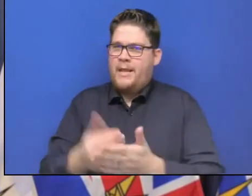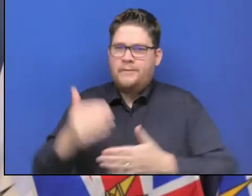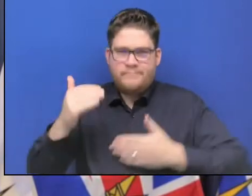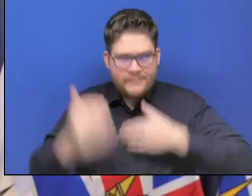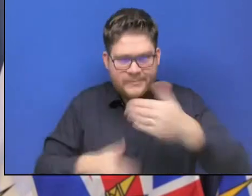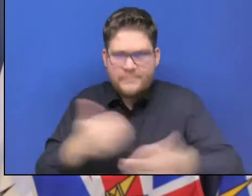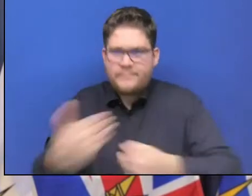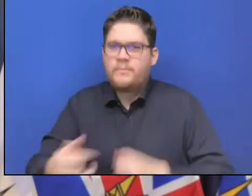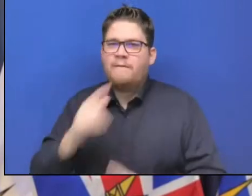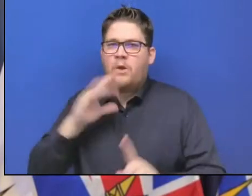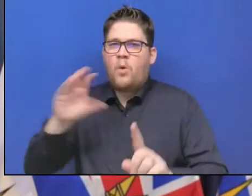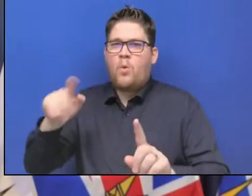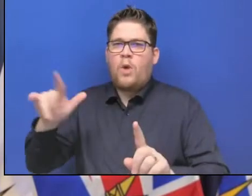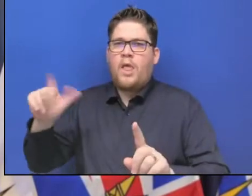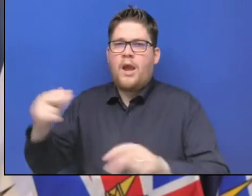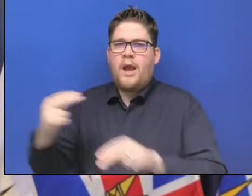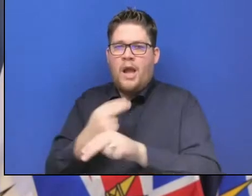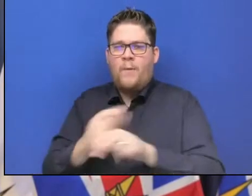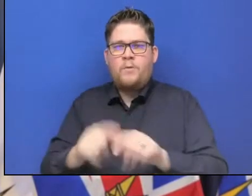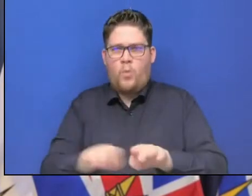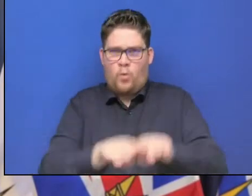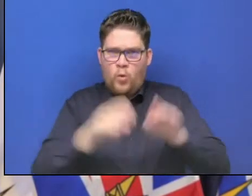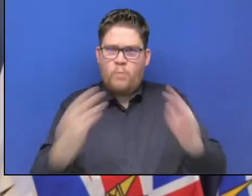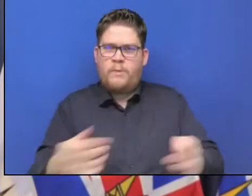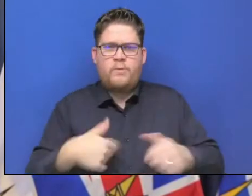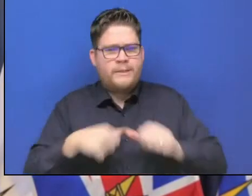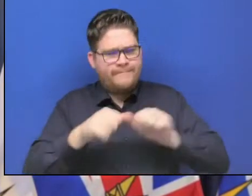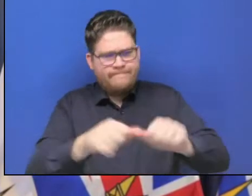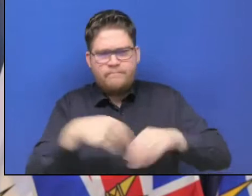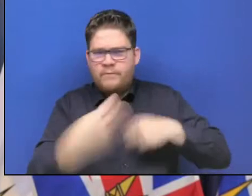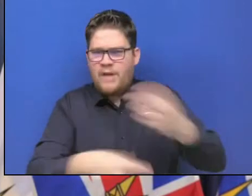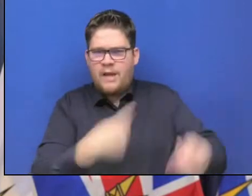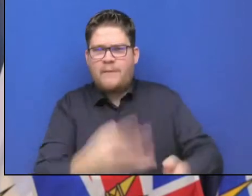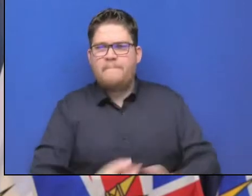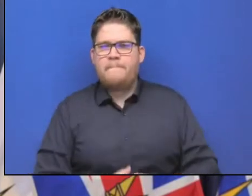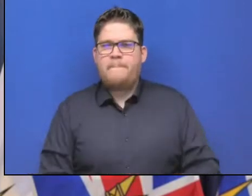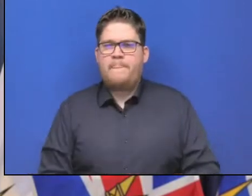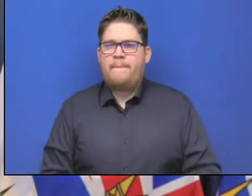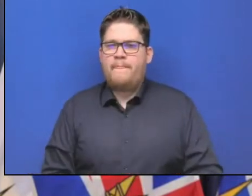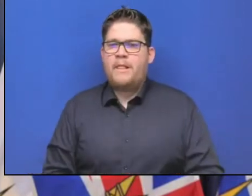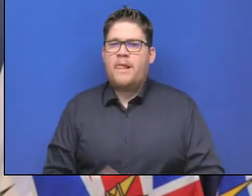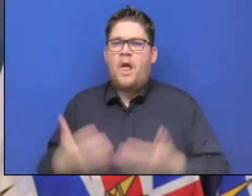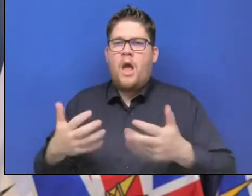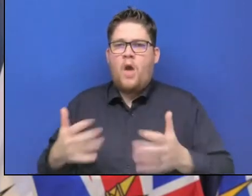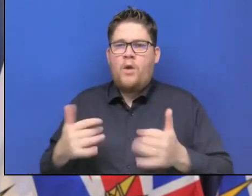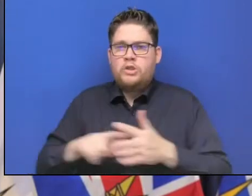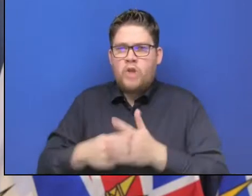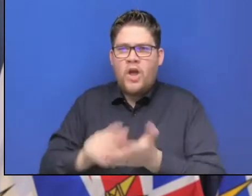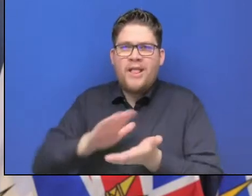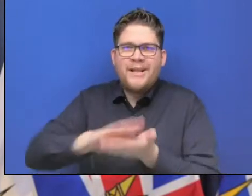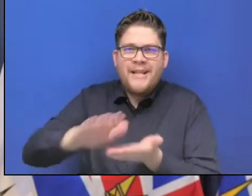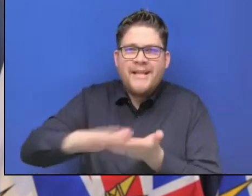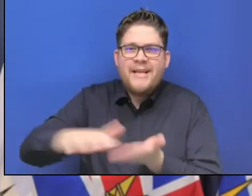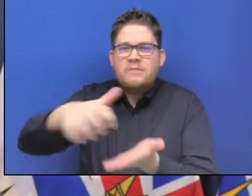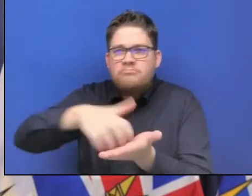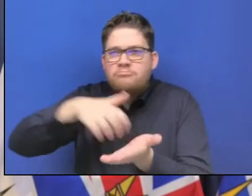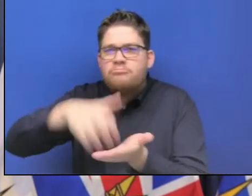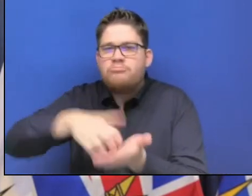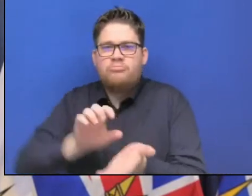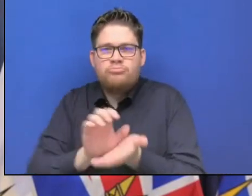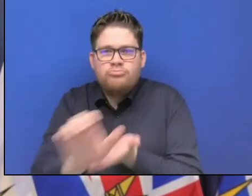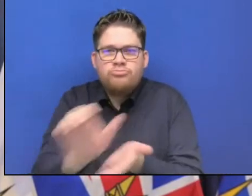So I outlined some of the debris clearance, some of the pre-works, some of the blasting that's being done.